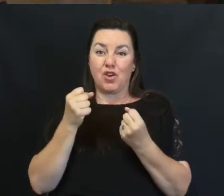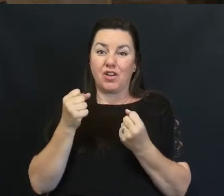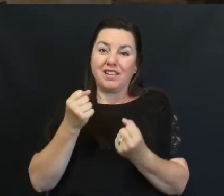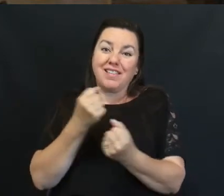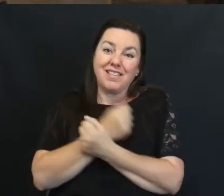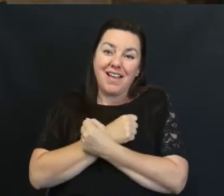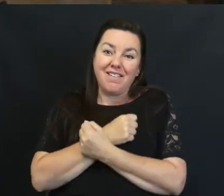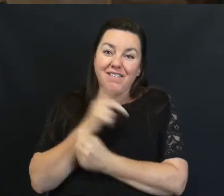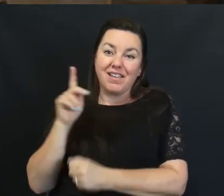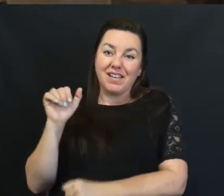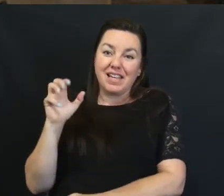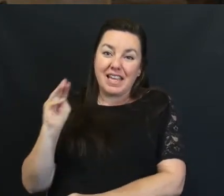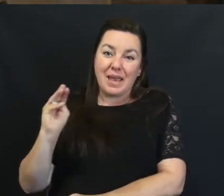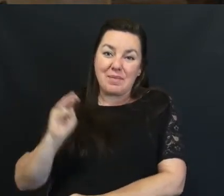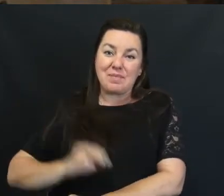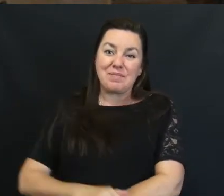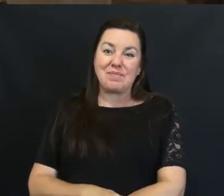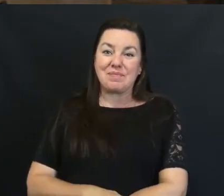Thank you